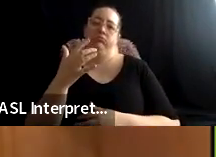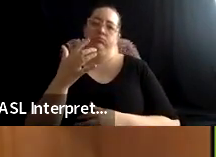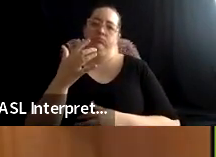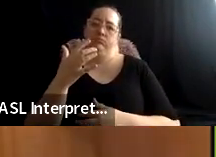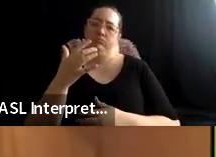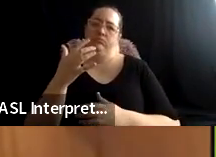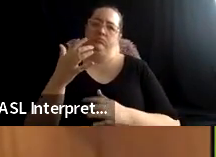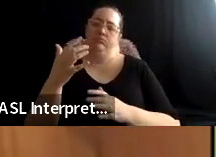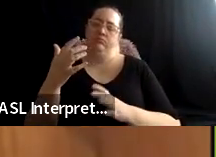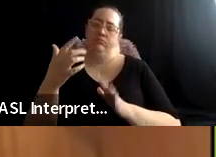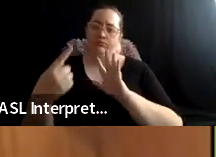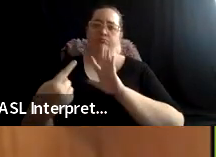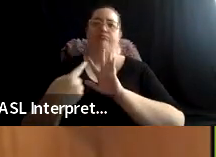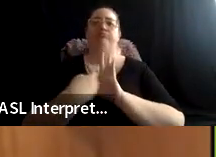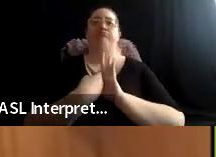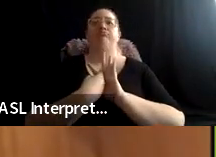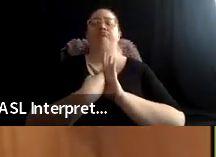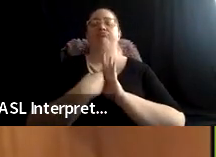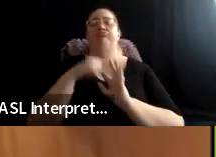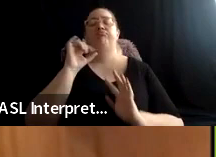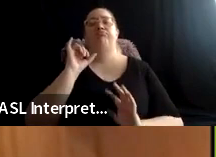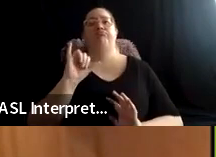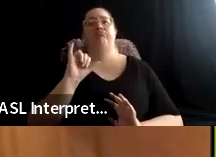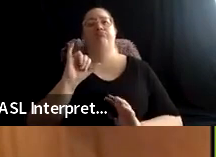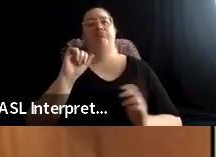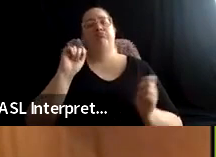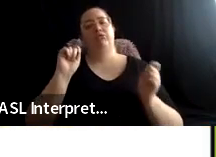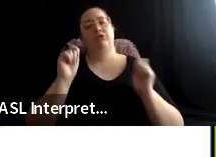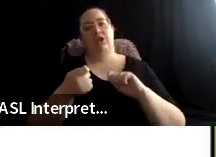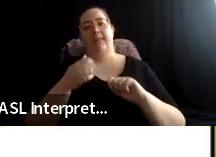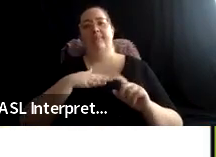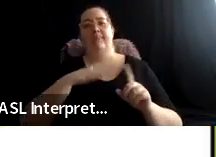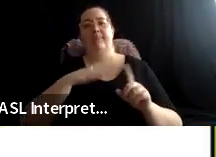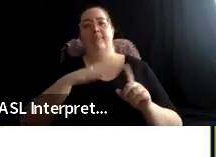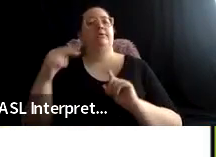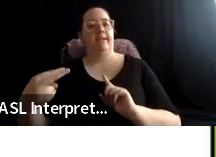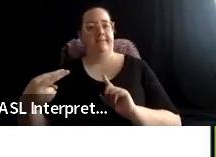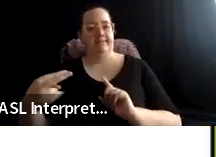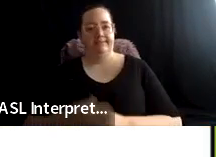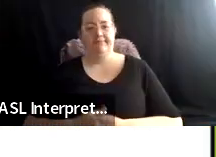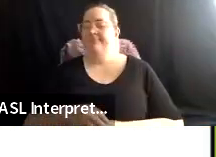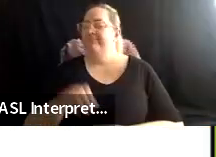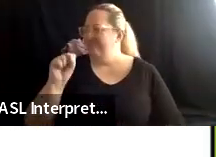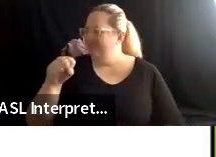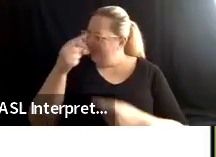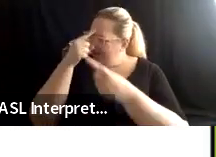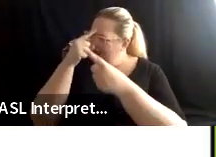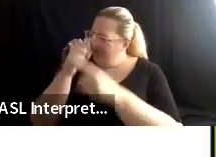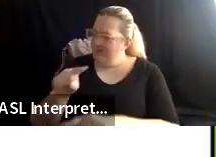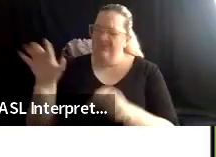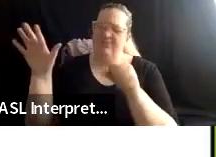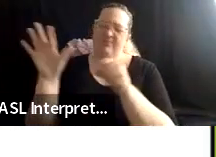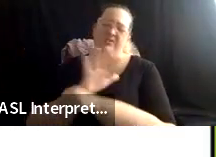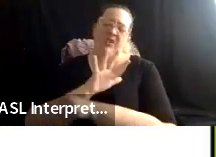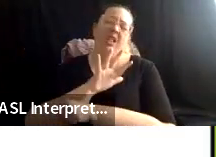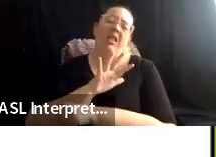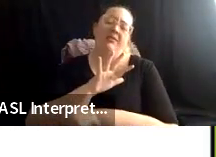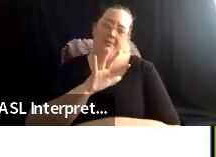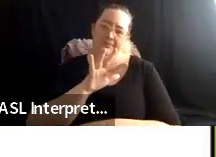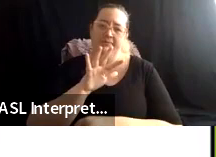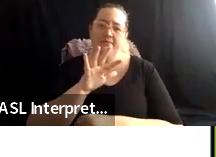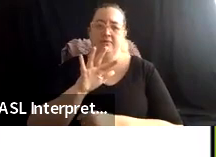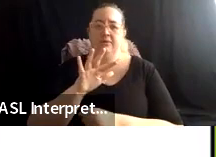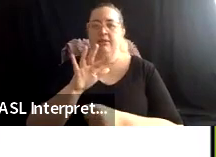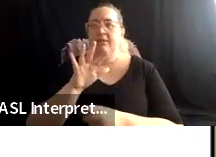shifts of perspective for me. I'd agree so heartily. It's like, I mean, being there in that